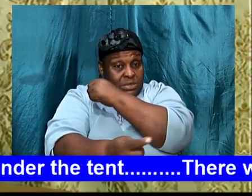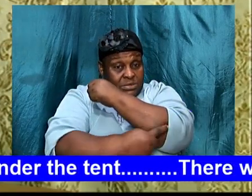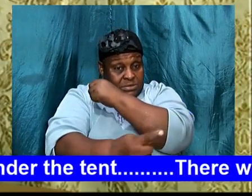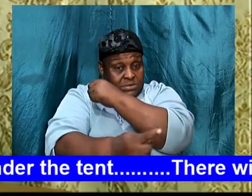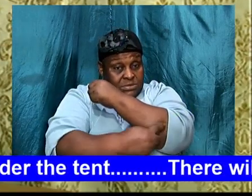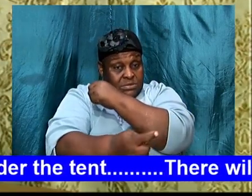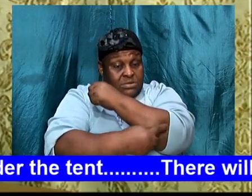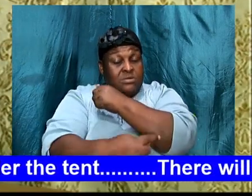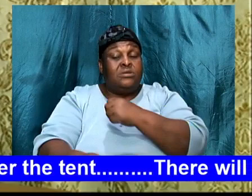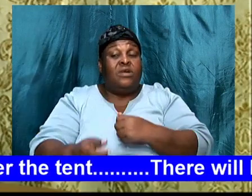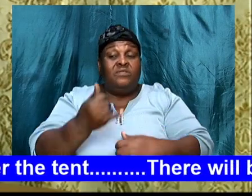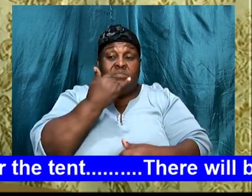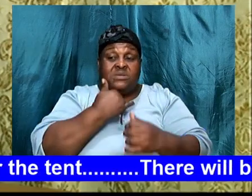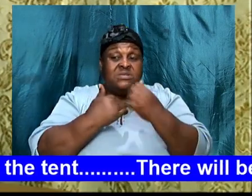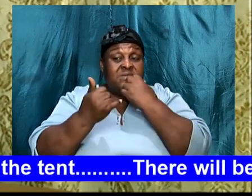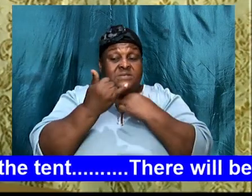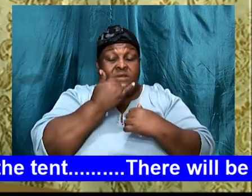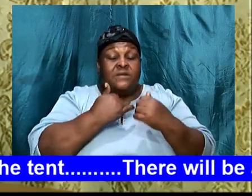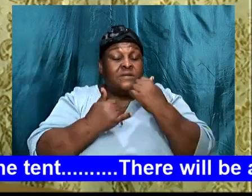because,